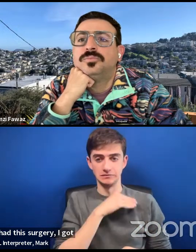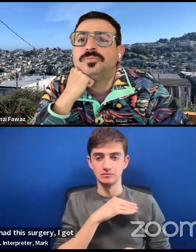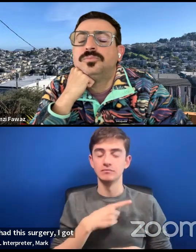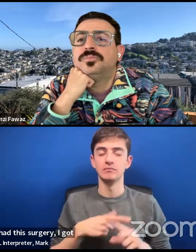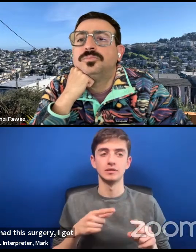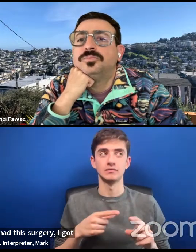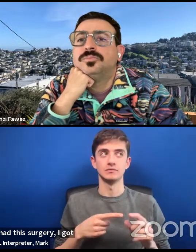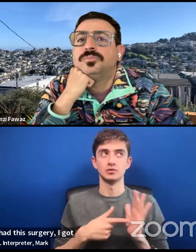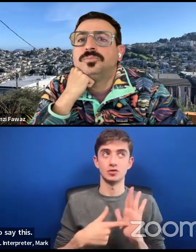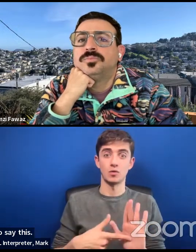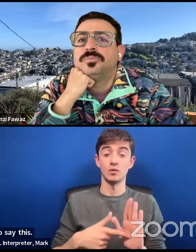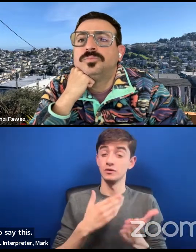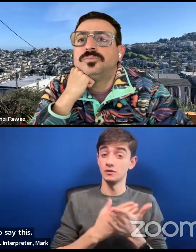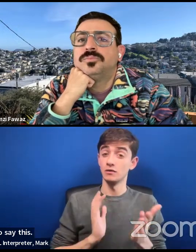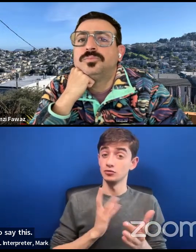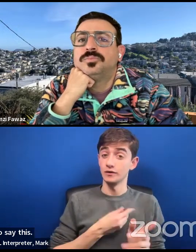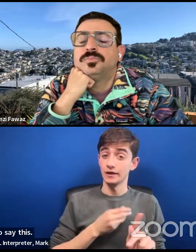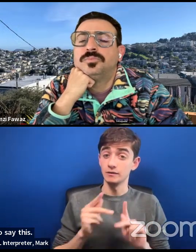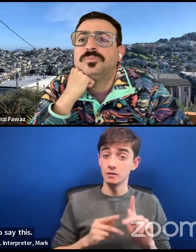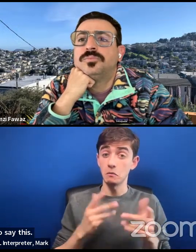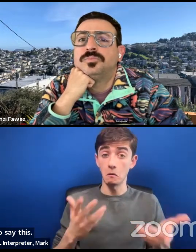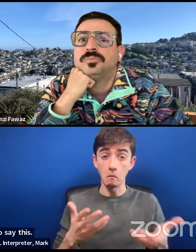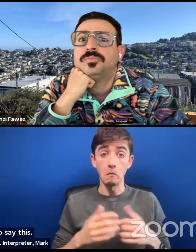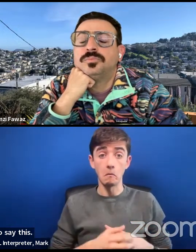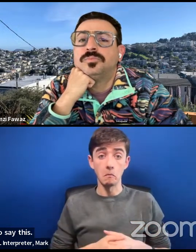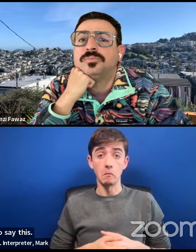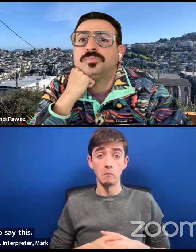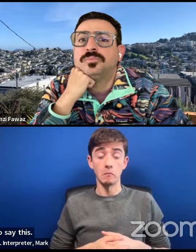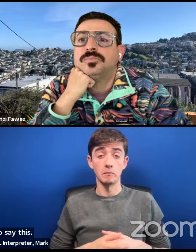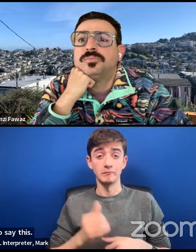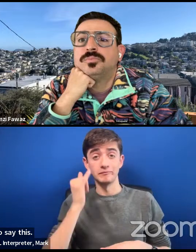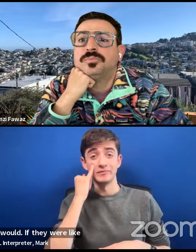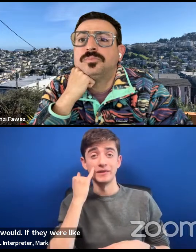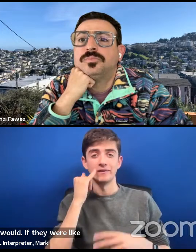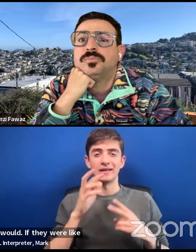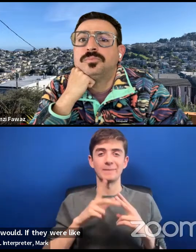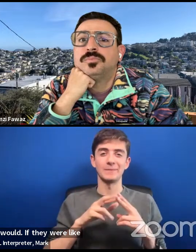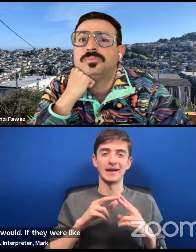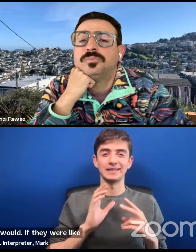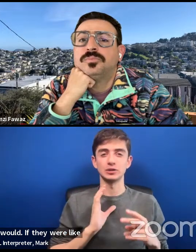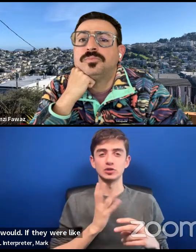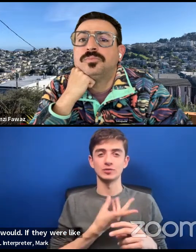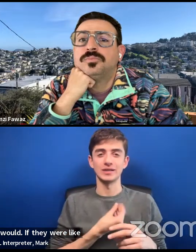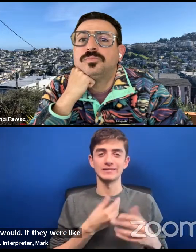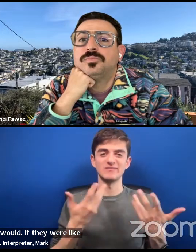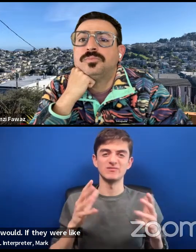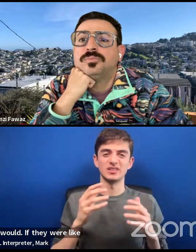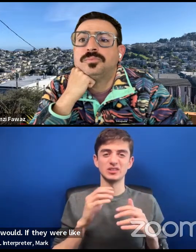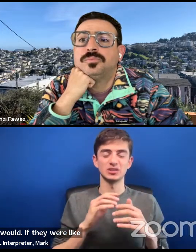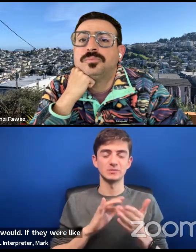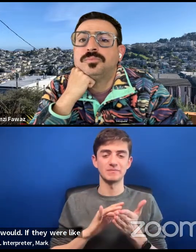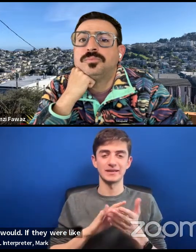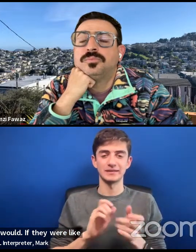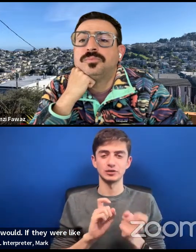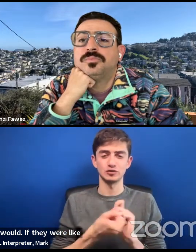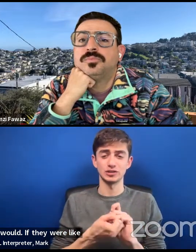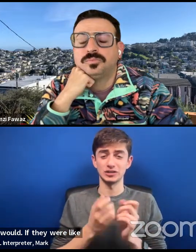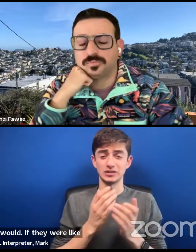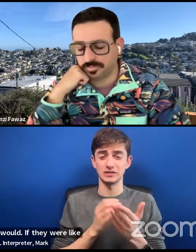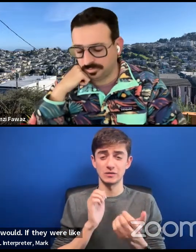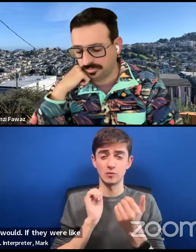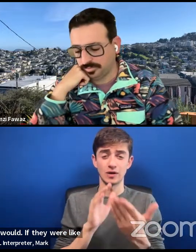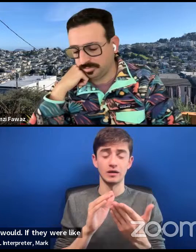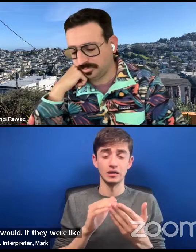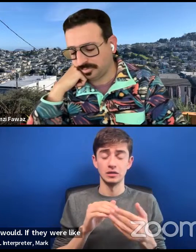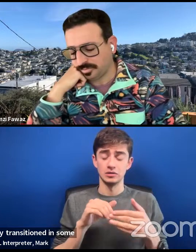The chance some trans people would, if they were like binary trans and had medically transitioned in some sort of way, we just